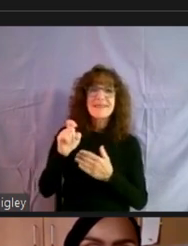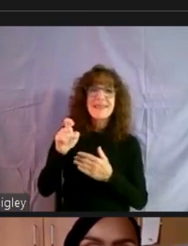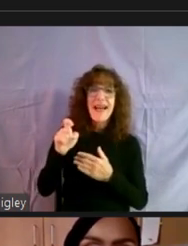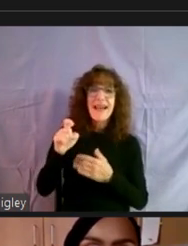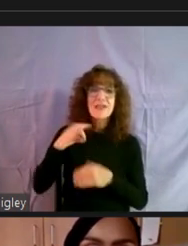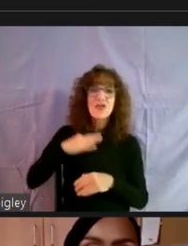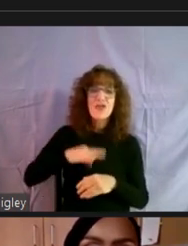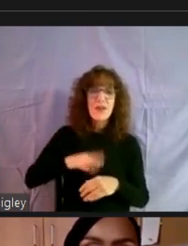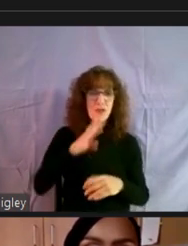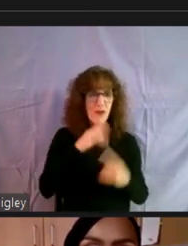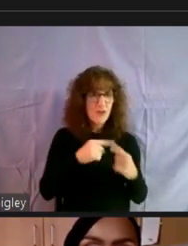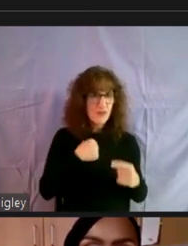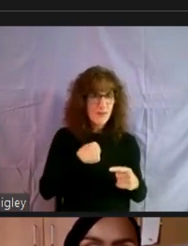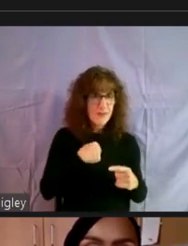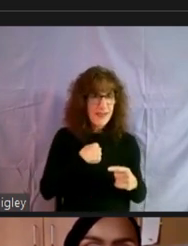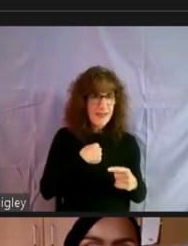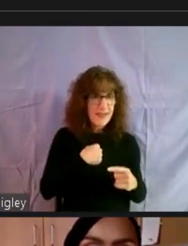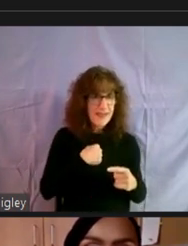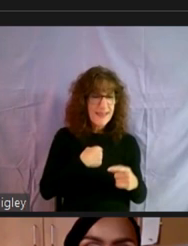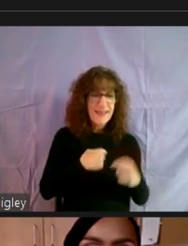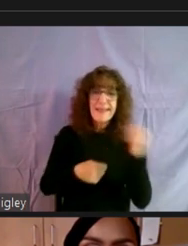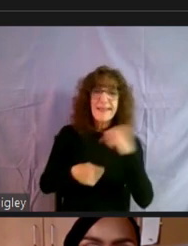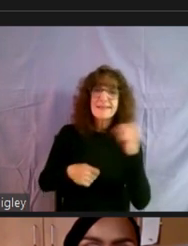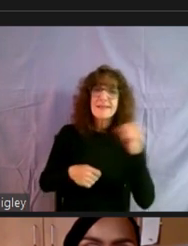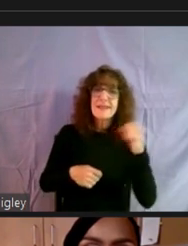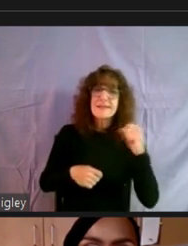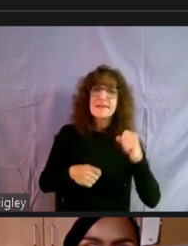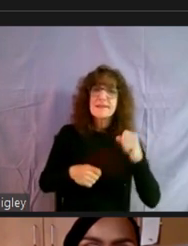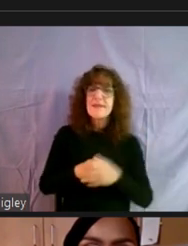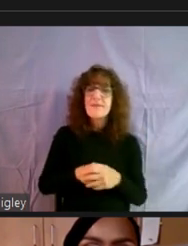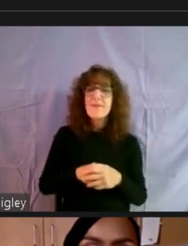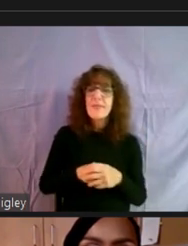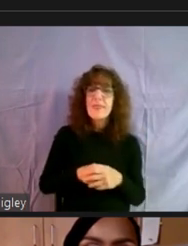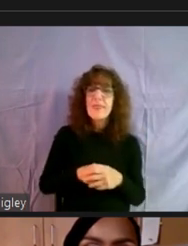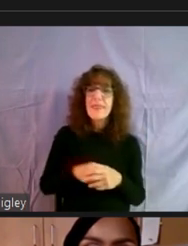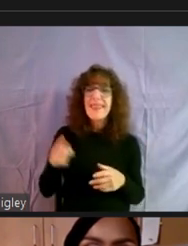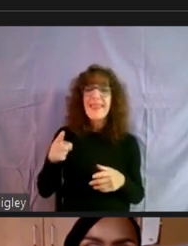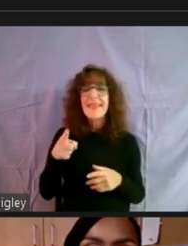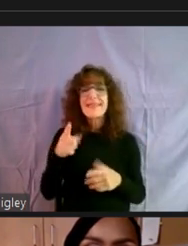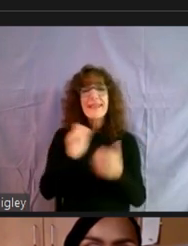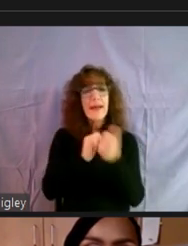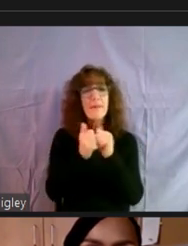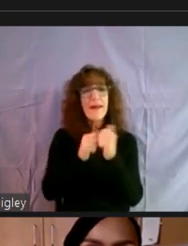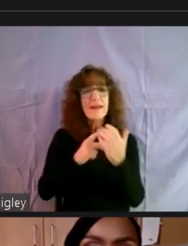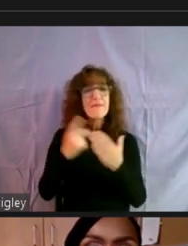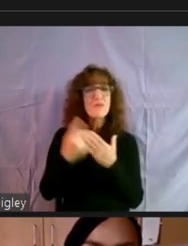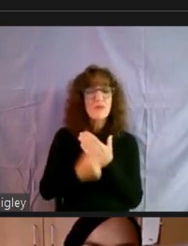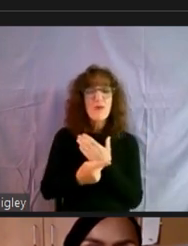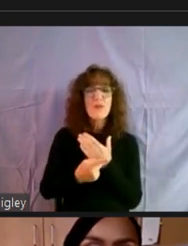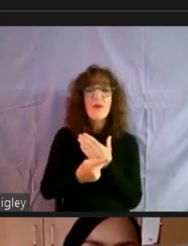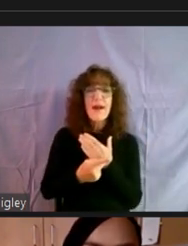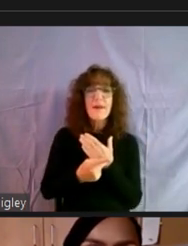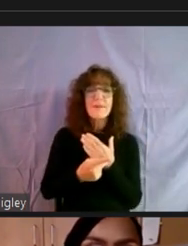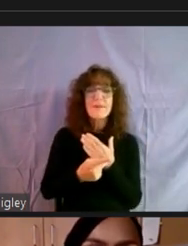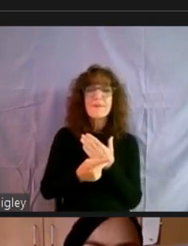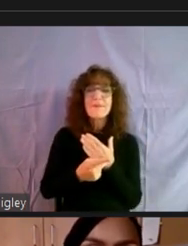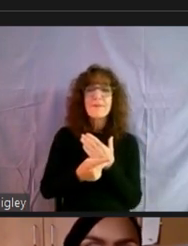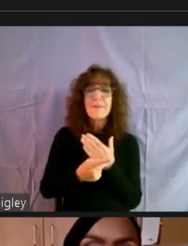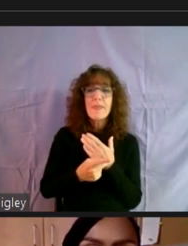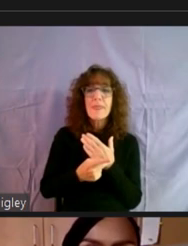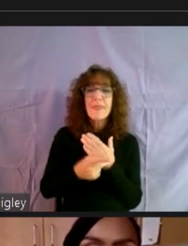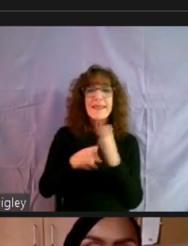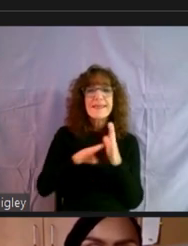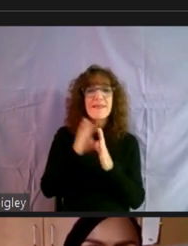Talking to me. I'm sorry. Yeah. Yeah. Yeah. It's, it's a competitive program where, um, a